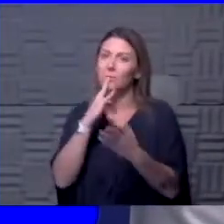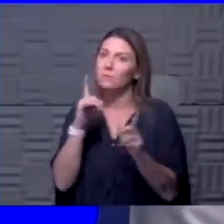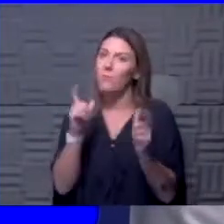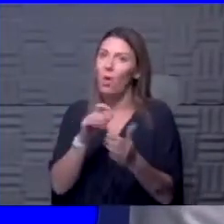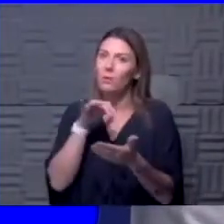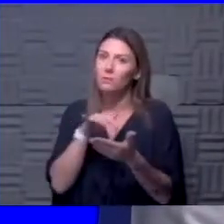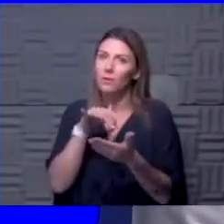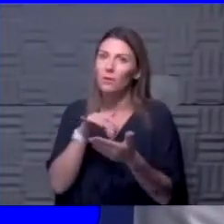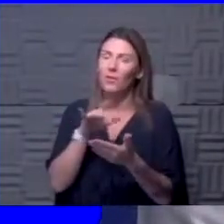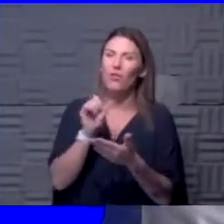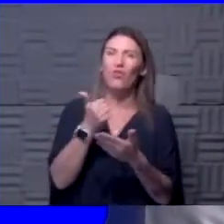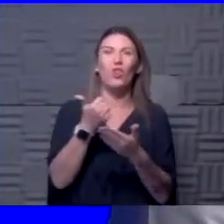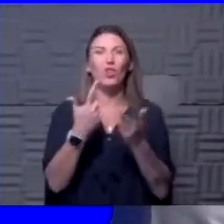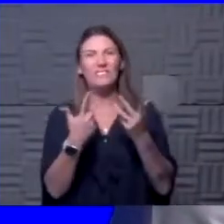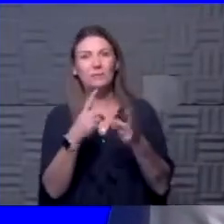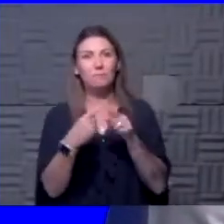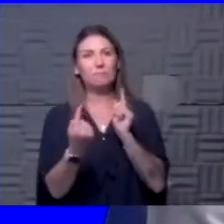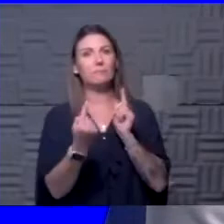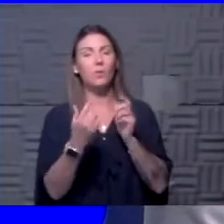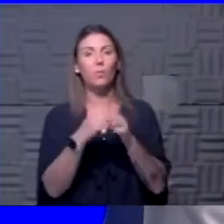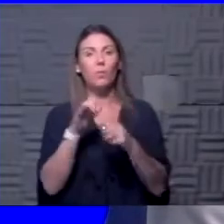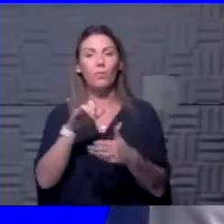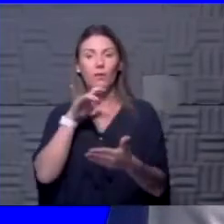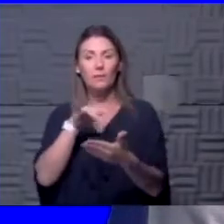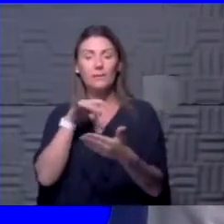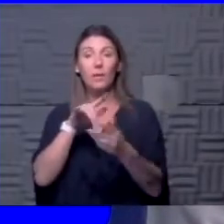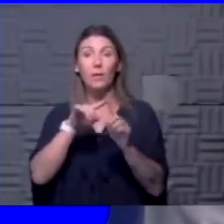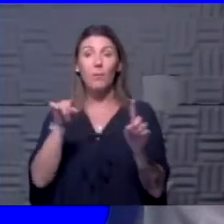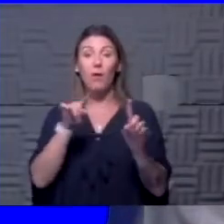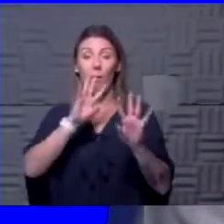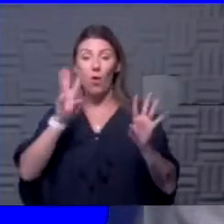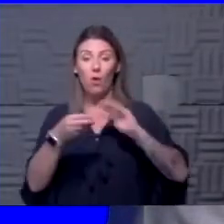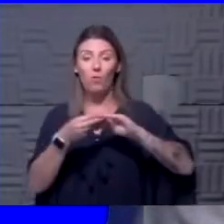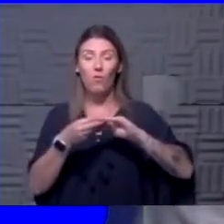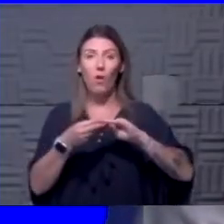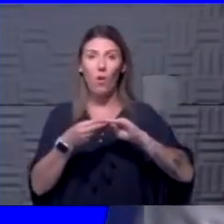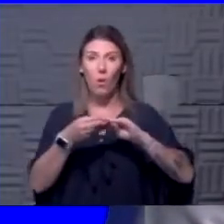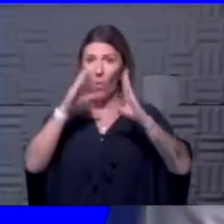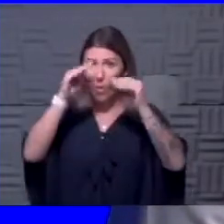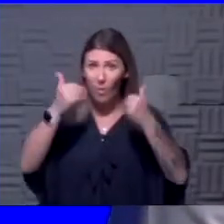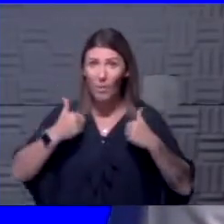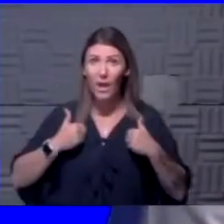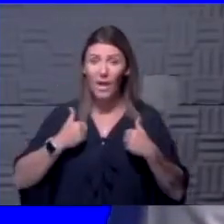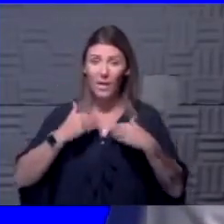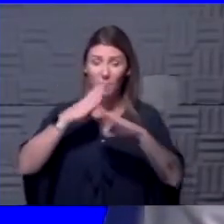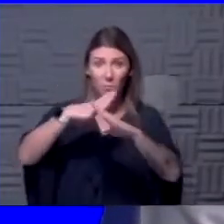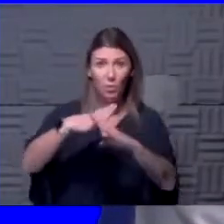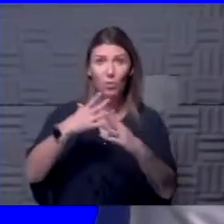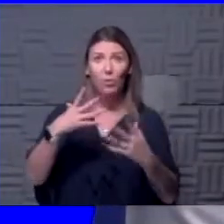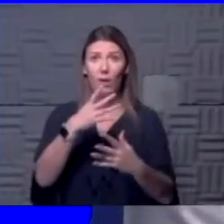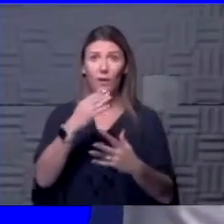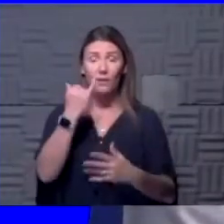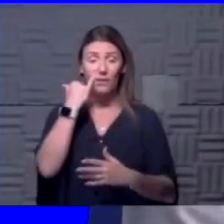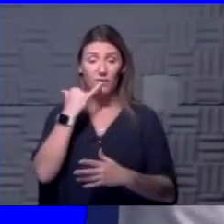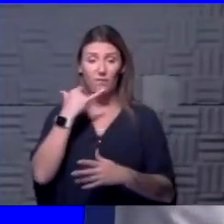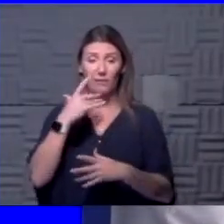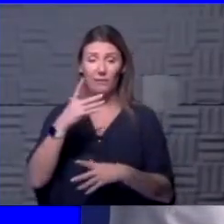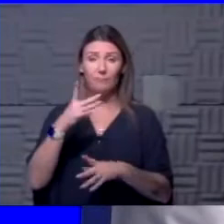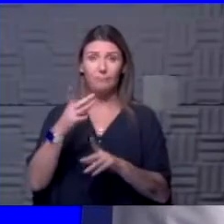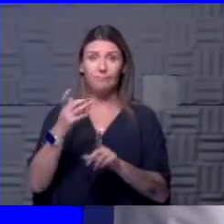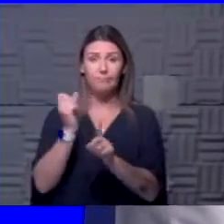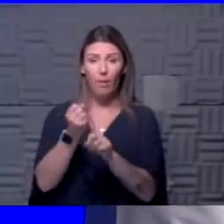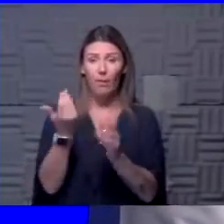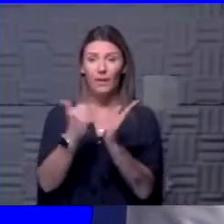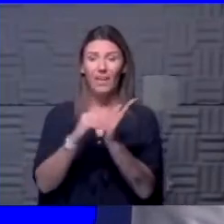There are some caveats to that study as well, but overall we hope that you do have immunity. So if you do get it again, at least in the say three,